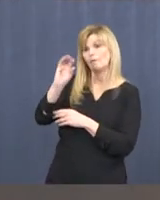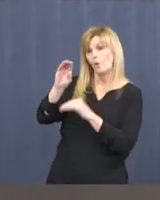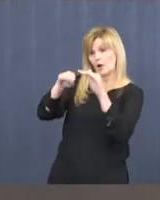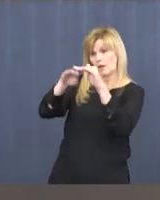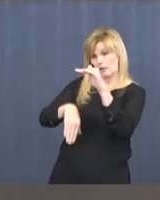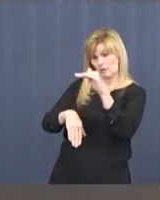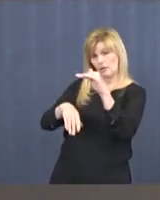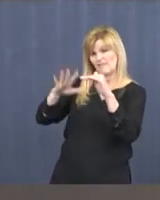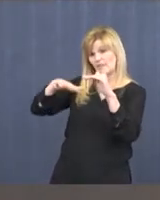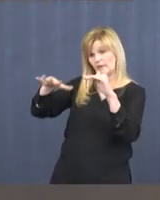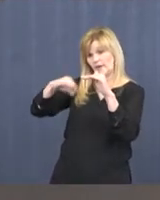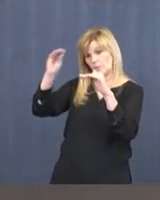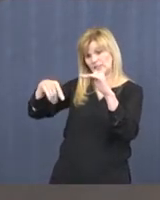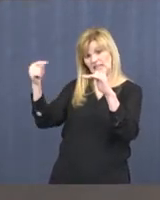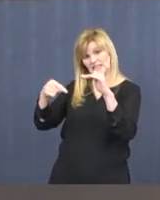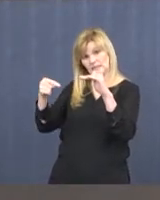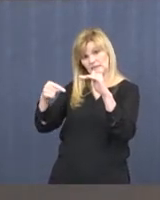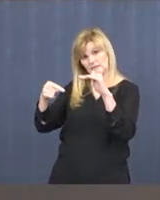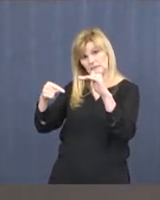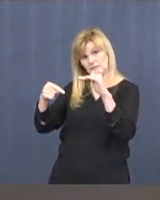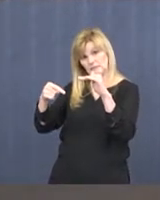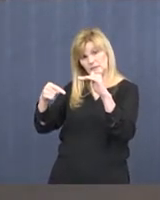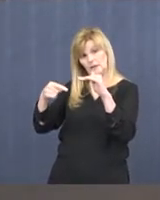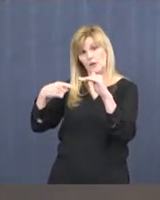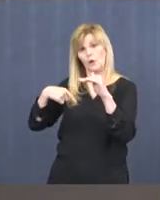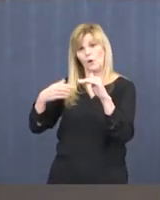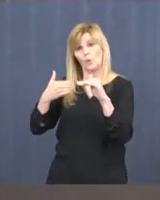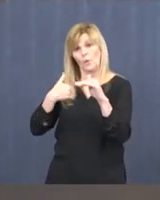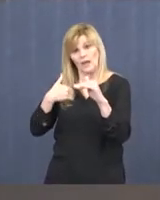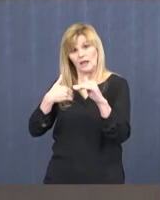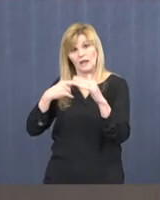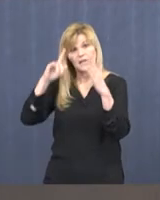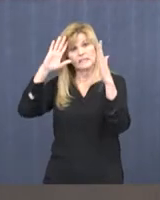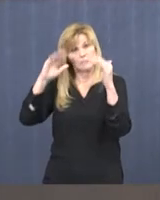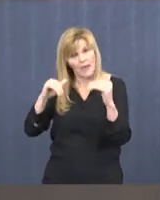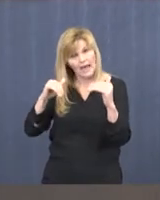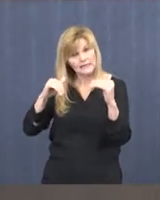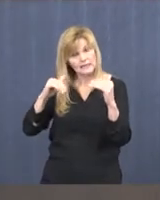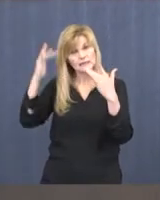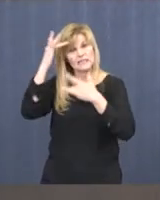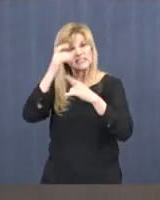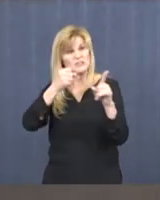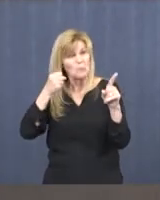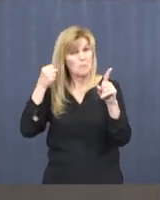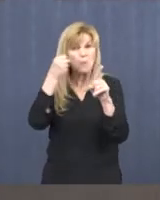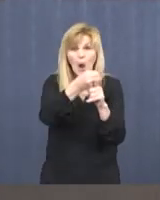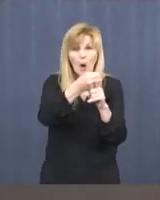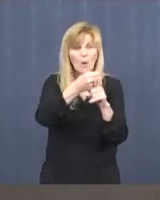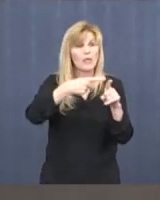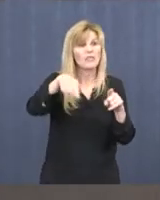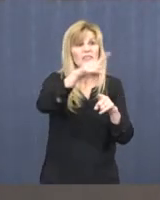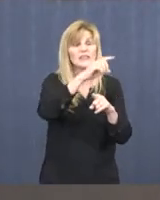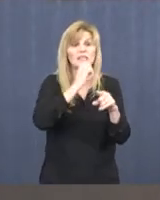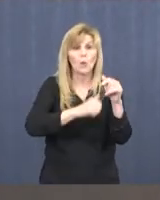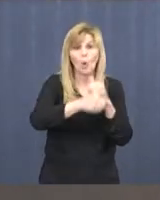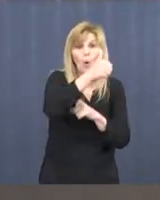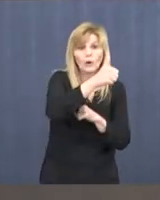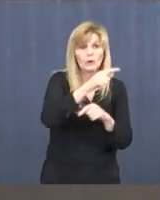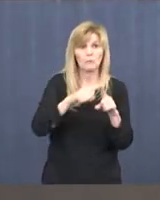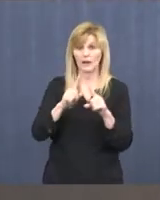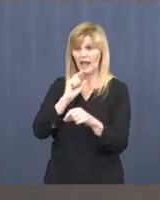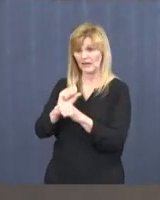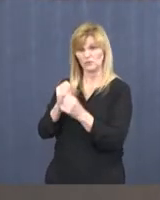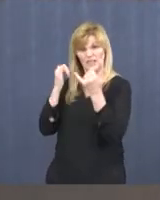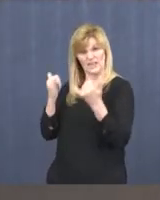right now are under the age of 40, and we had expected this disease to be in older patients, but it's here now, and it's with our young people.